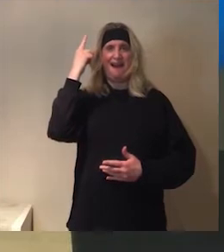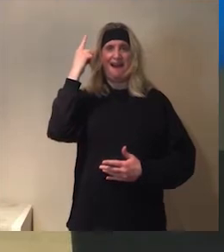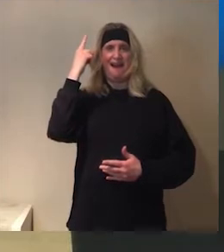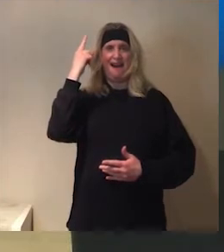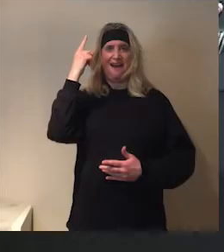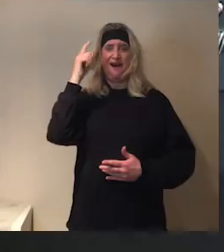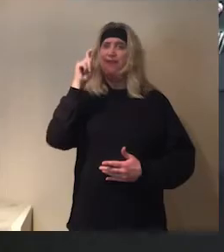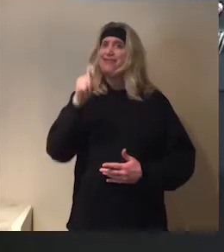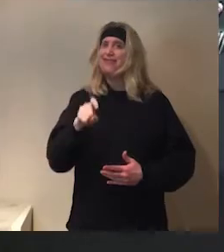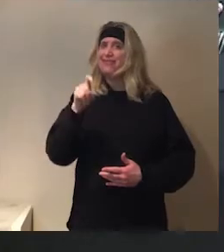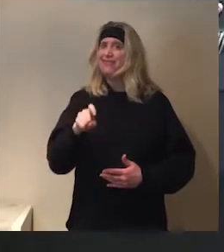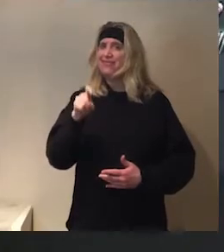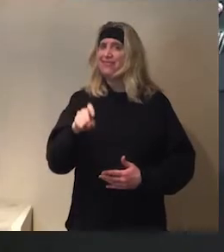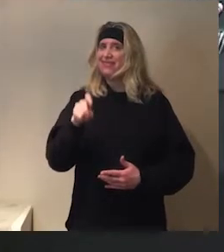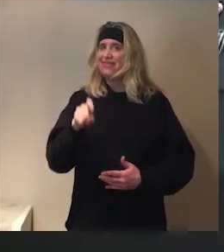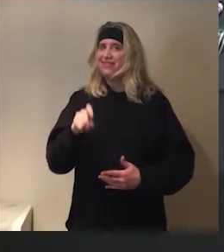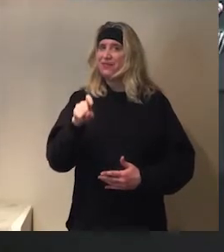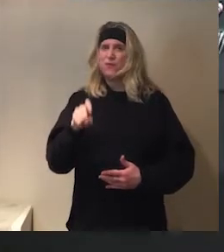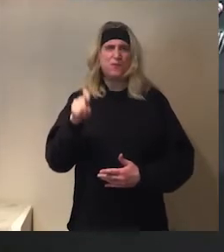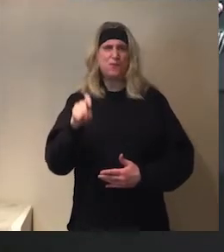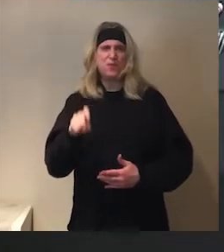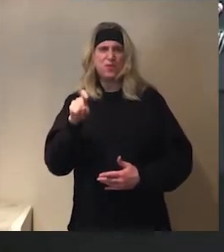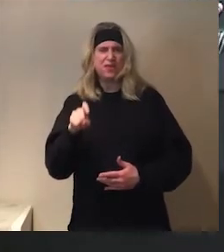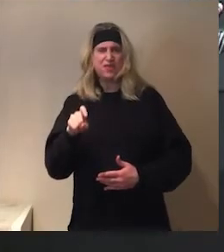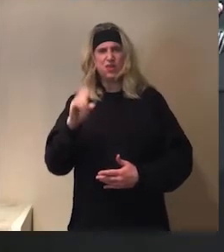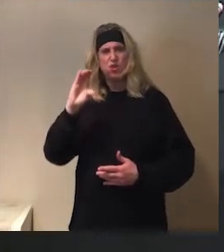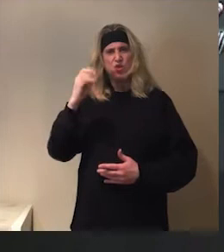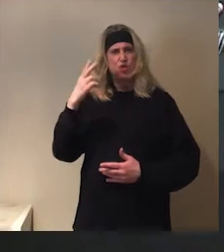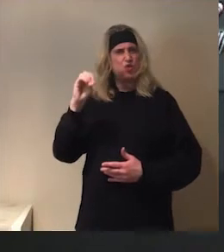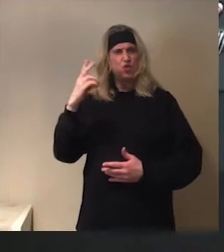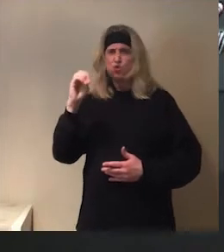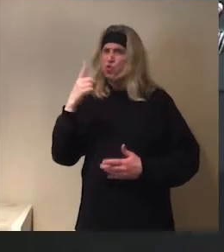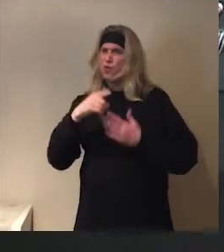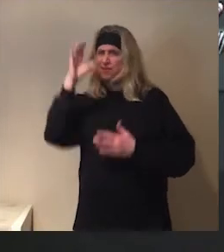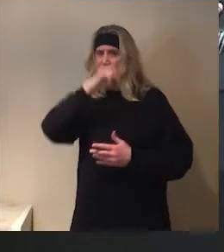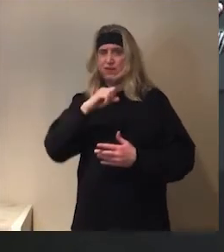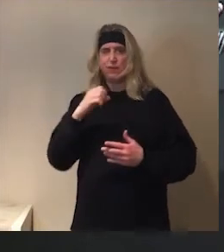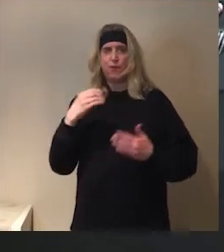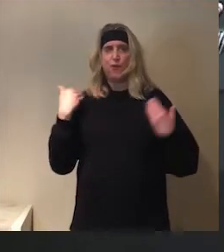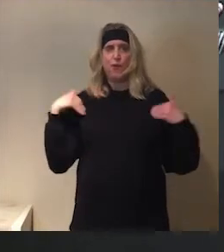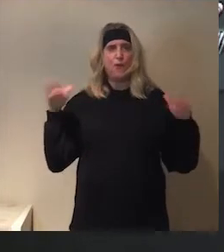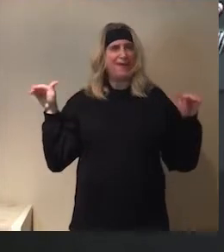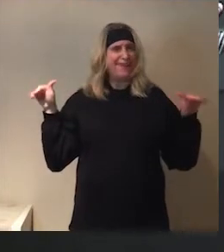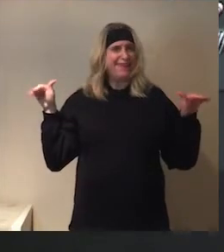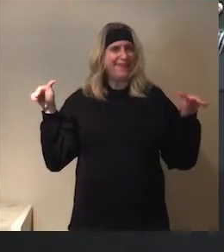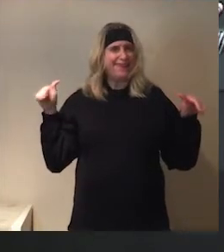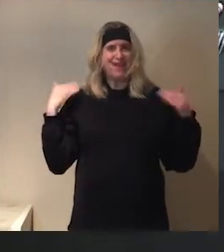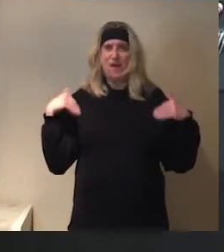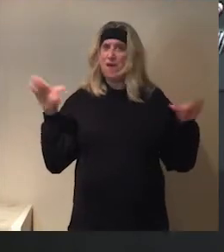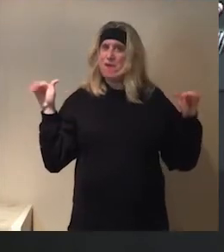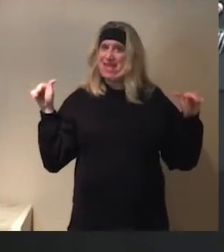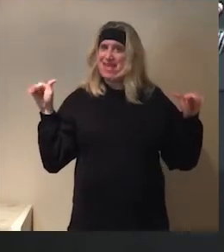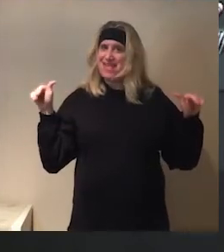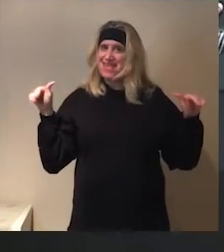Ah. We need. Uh-oh. Shushu, what's missing? I need the wings. The wings.